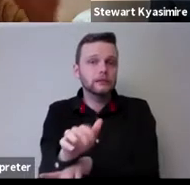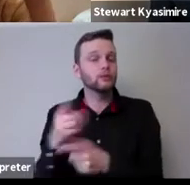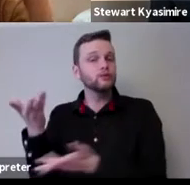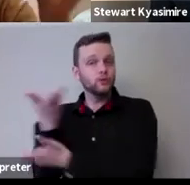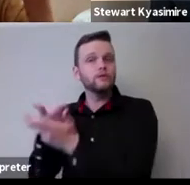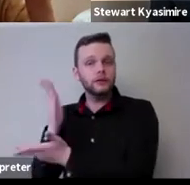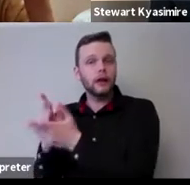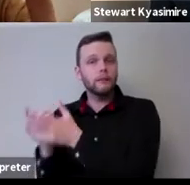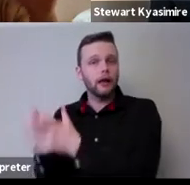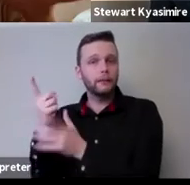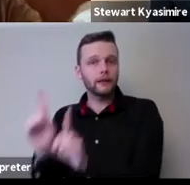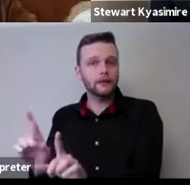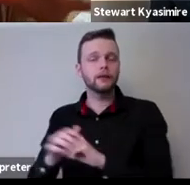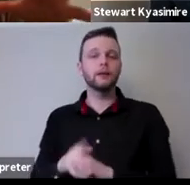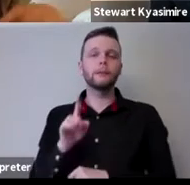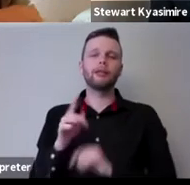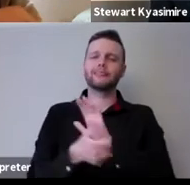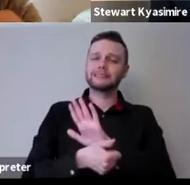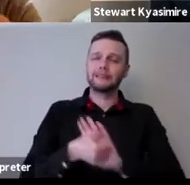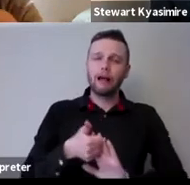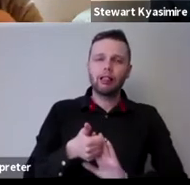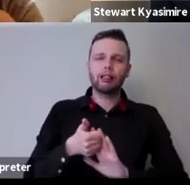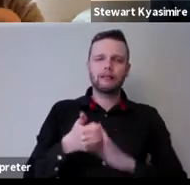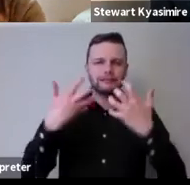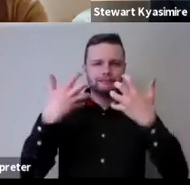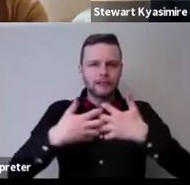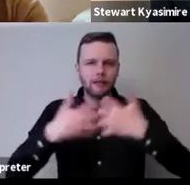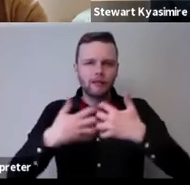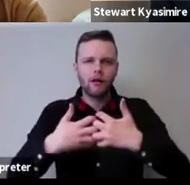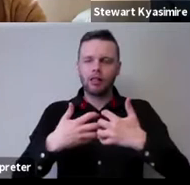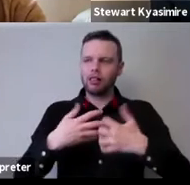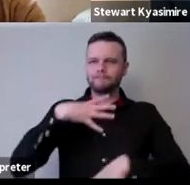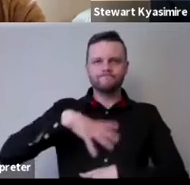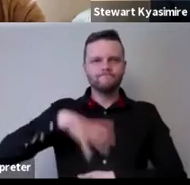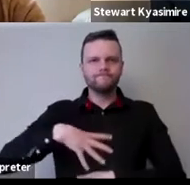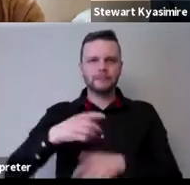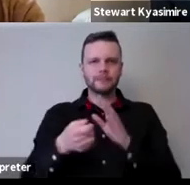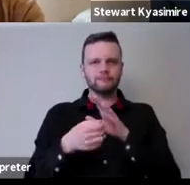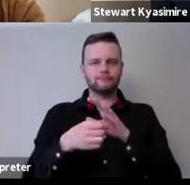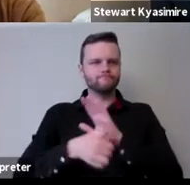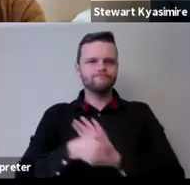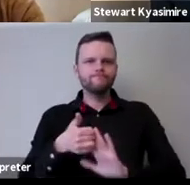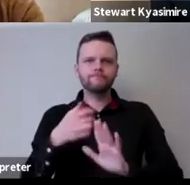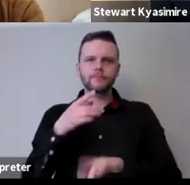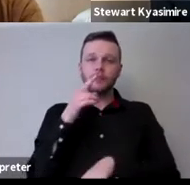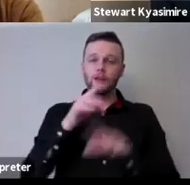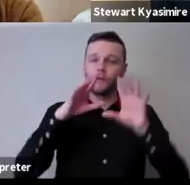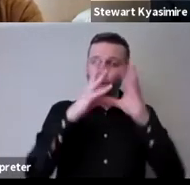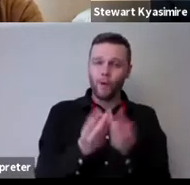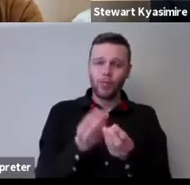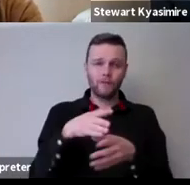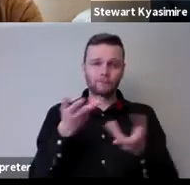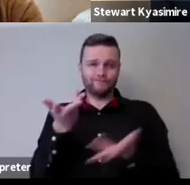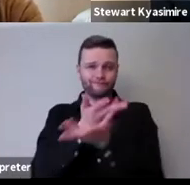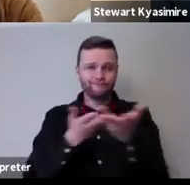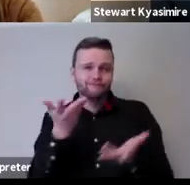happening but actually all the skills and the technical aptitude and ability that all comes from collaborating